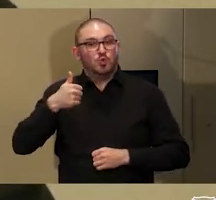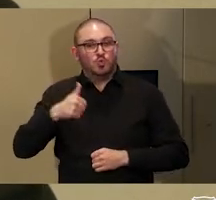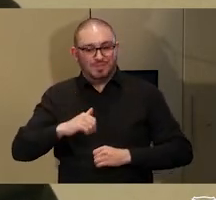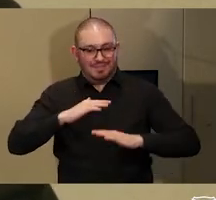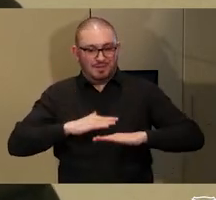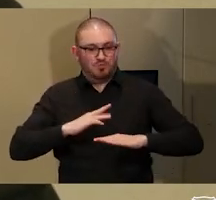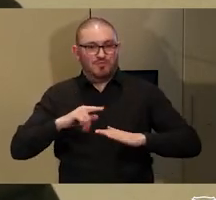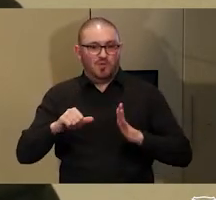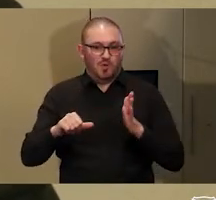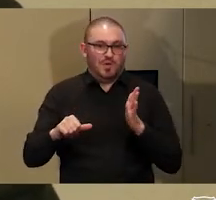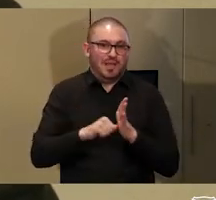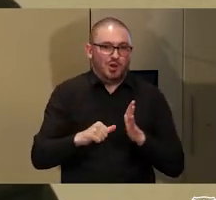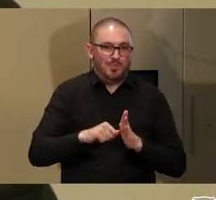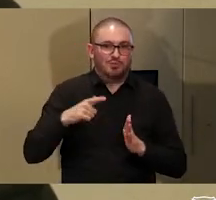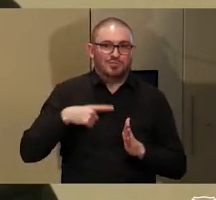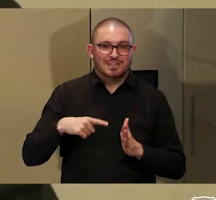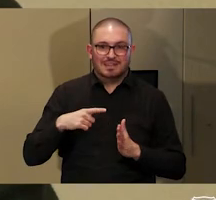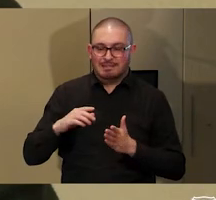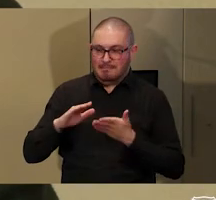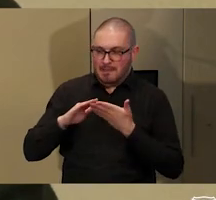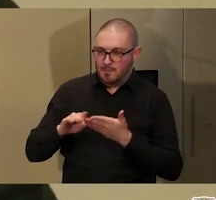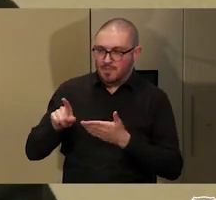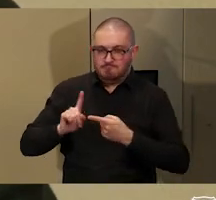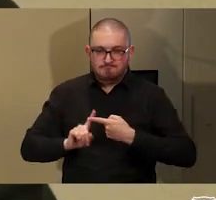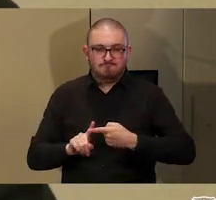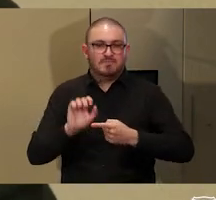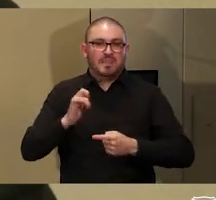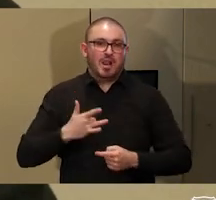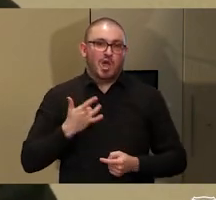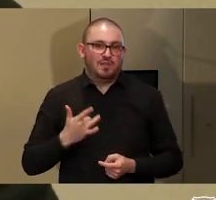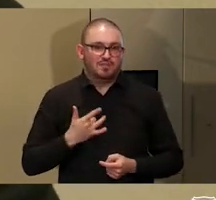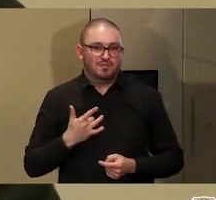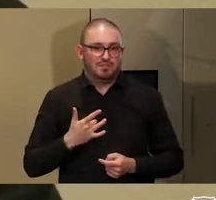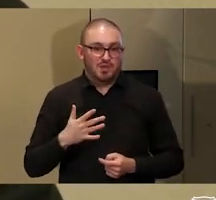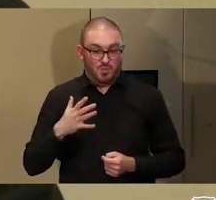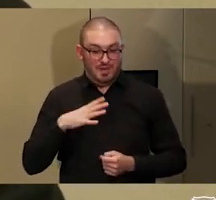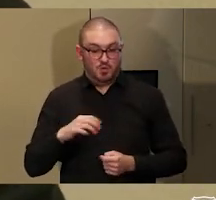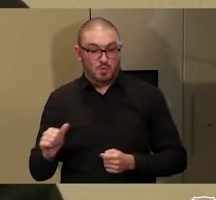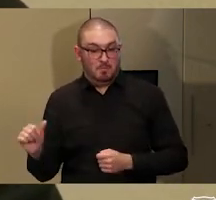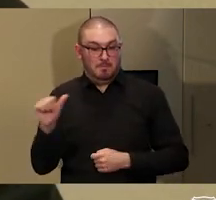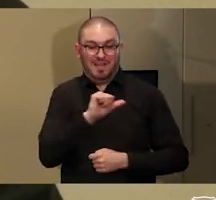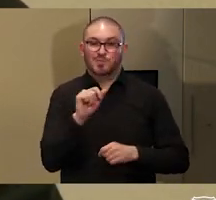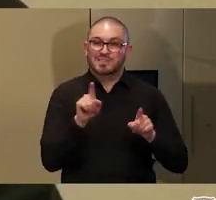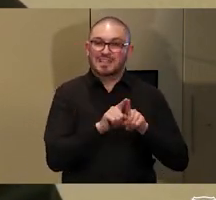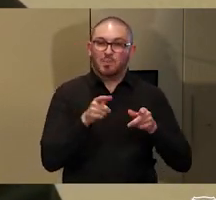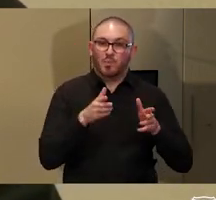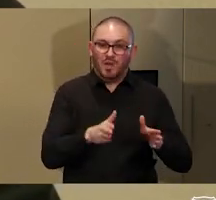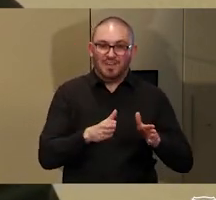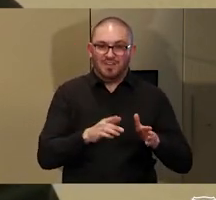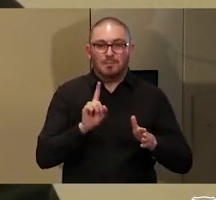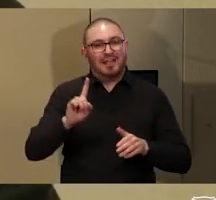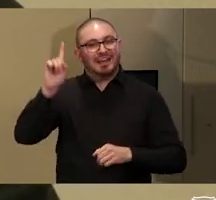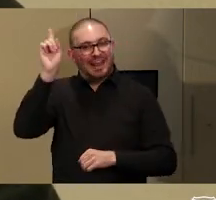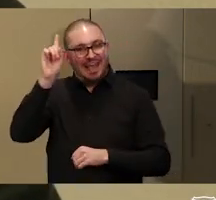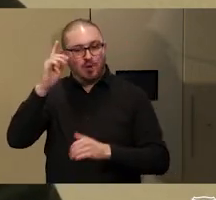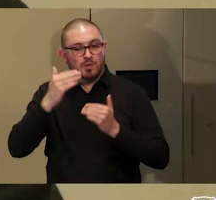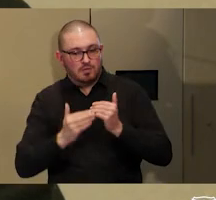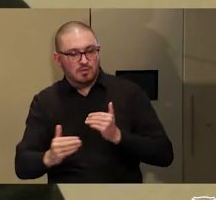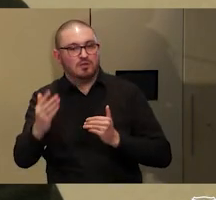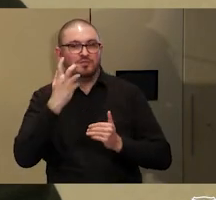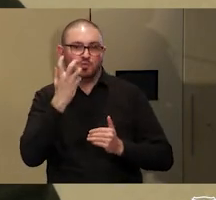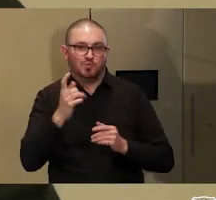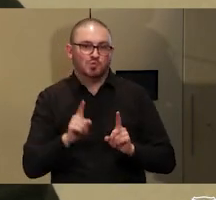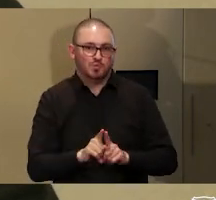purposes to sustain their way of life. And we need to get back to that in the present day and in the future.